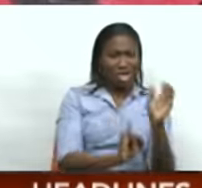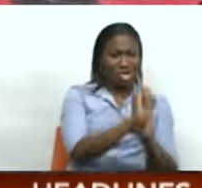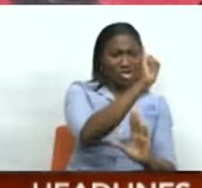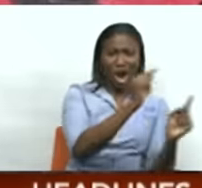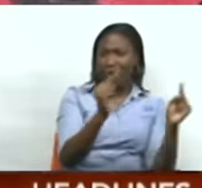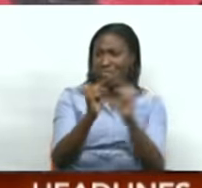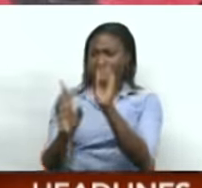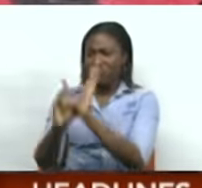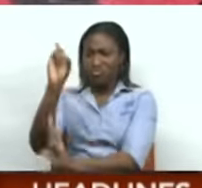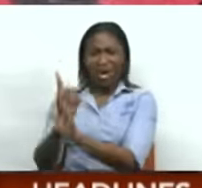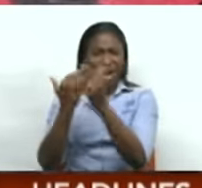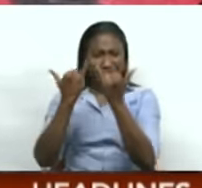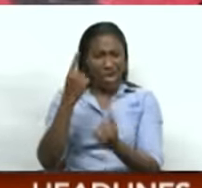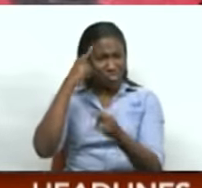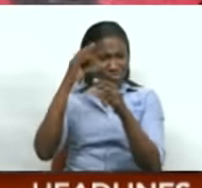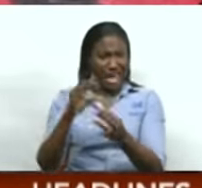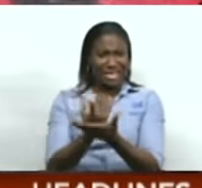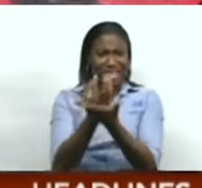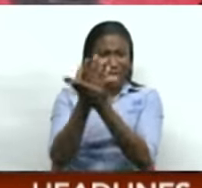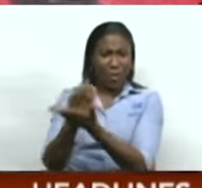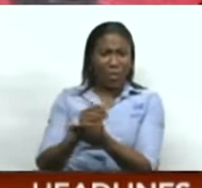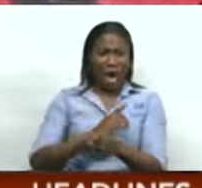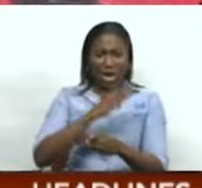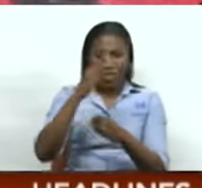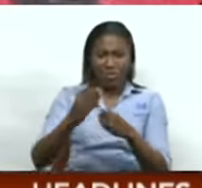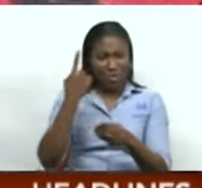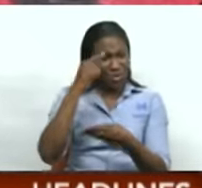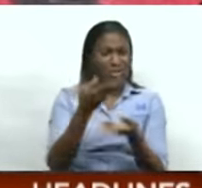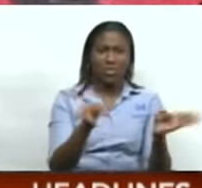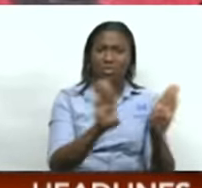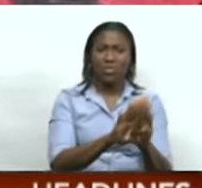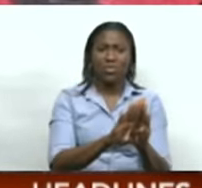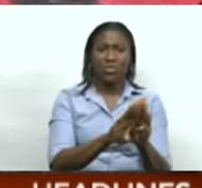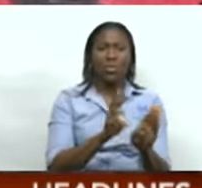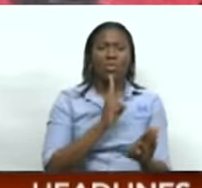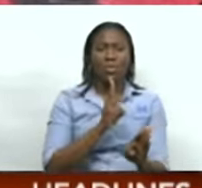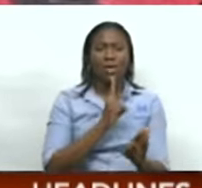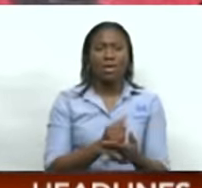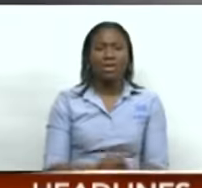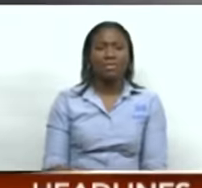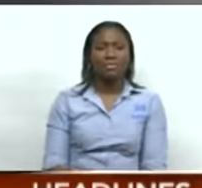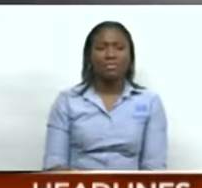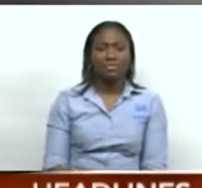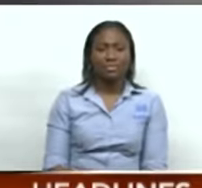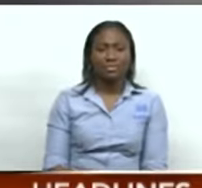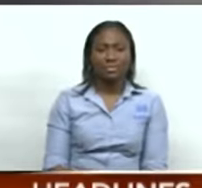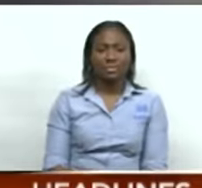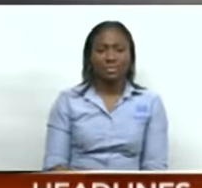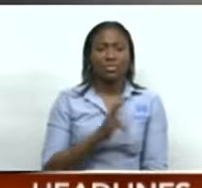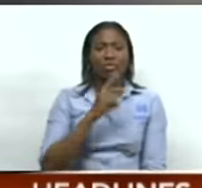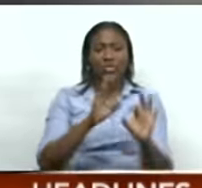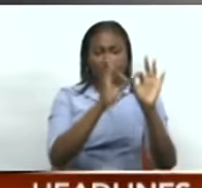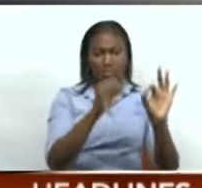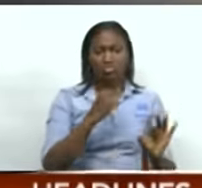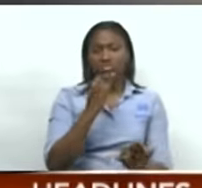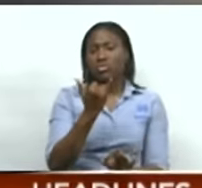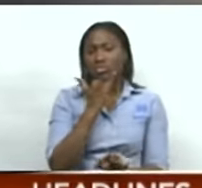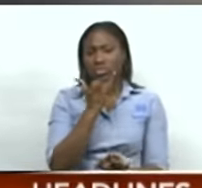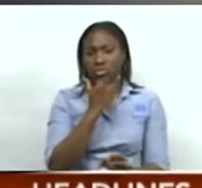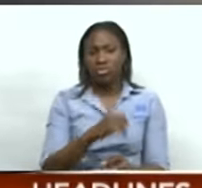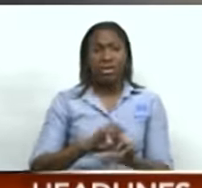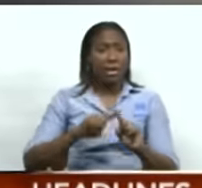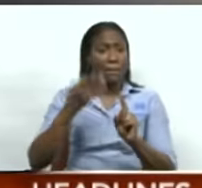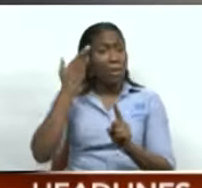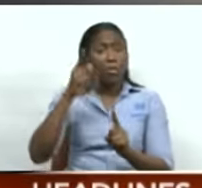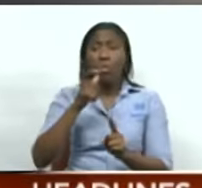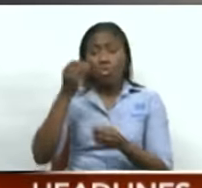and you choose Diwali week to lockdown and shut off the water. Well, Passat-Bissasa did not say where she got that